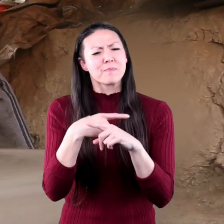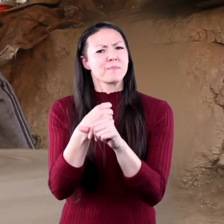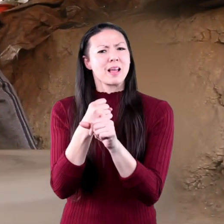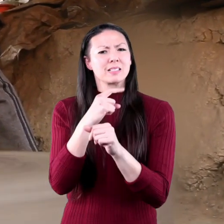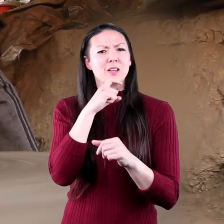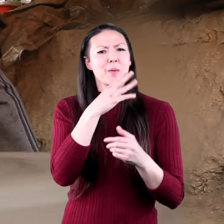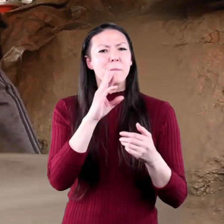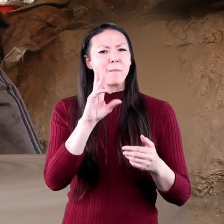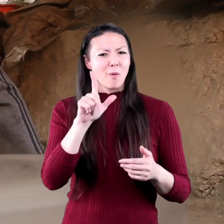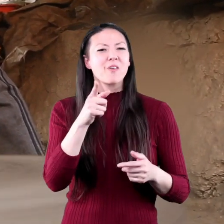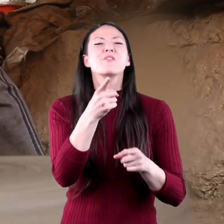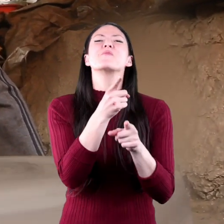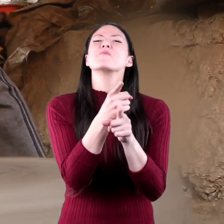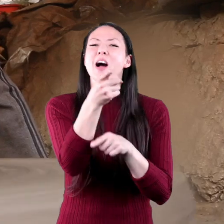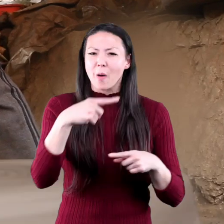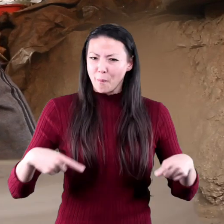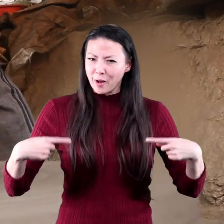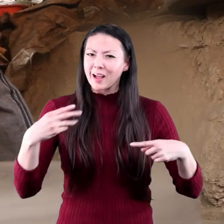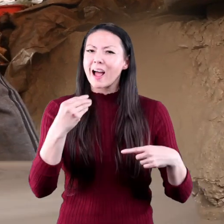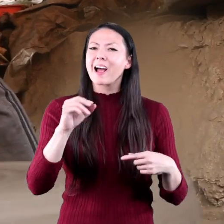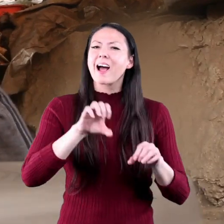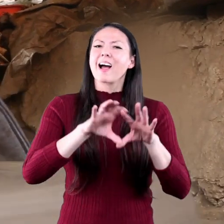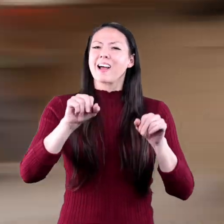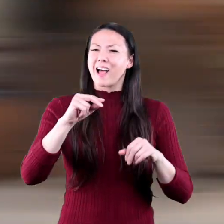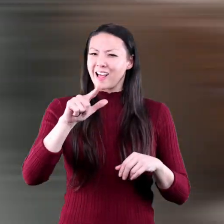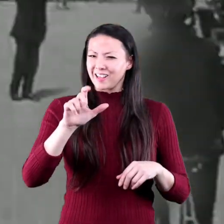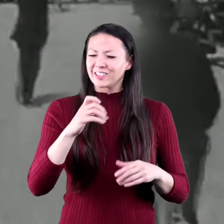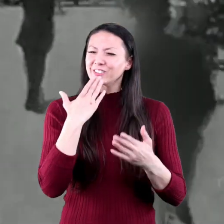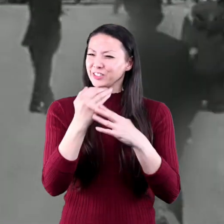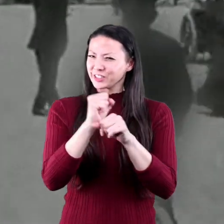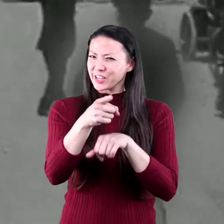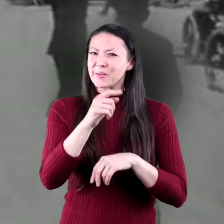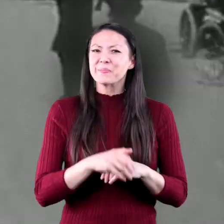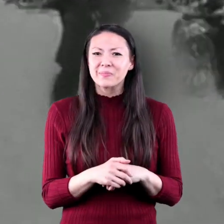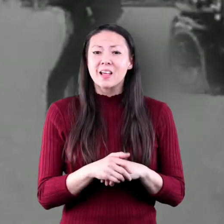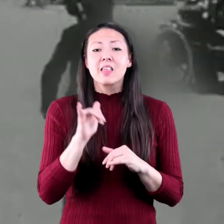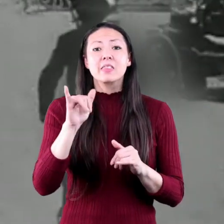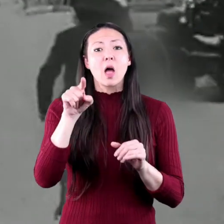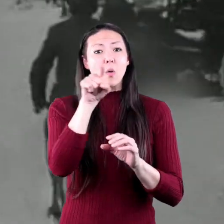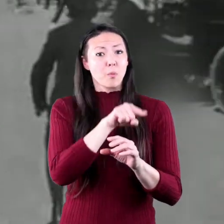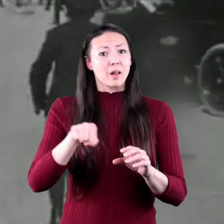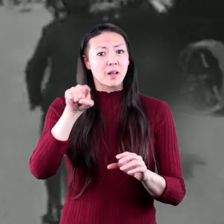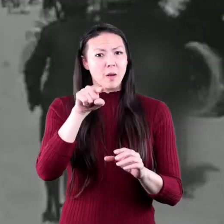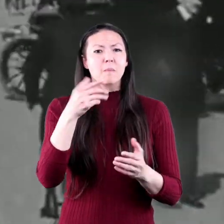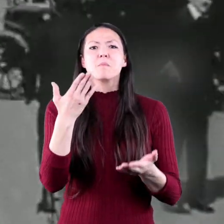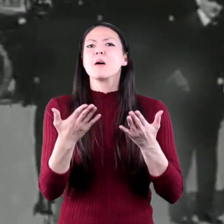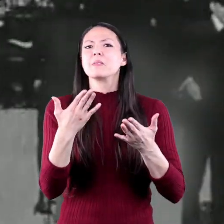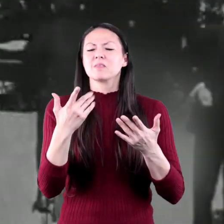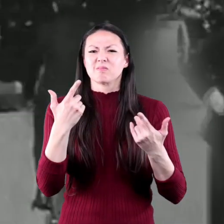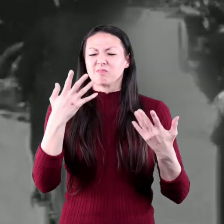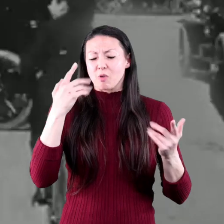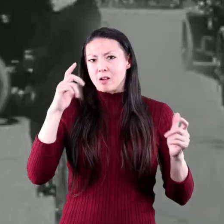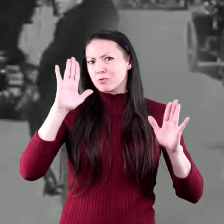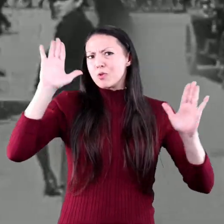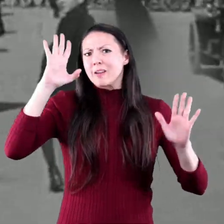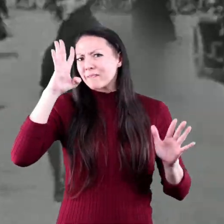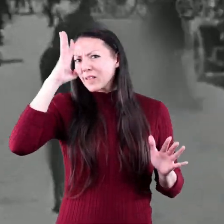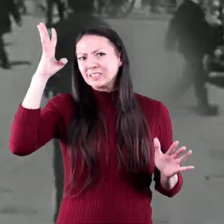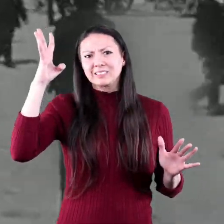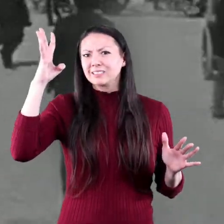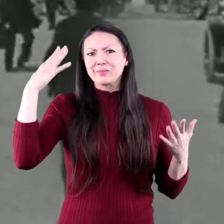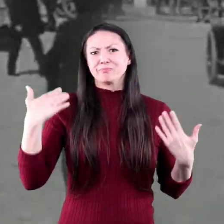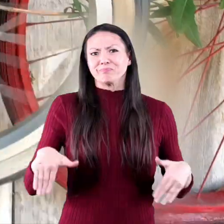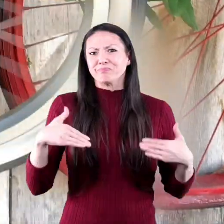You're right. A wheel and axle. Good job. The wheel is probably the greatest simple machine of all time.